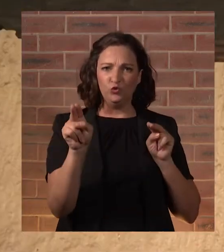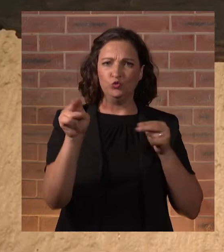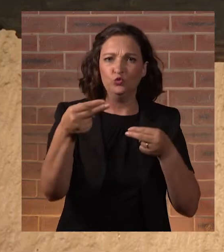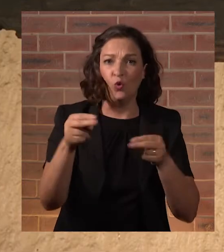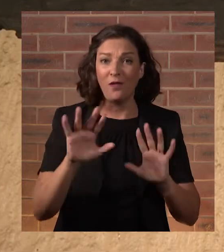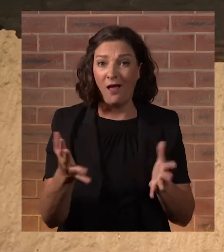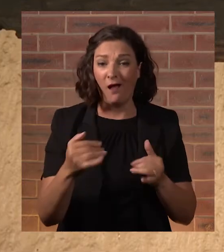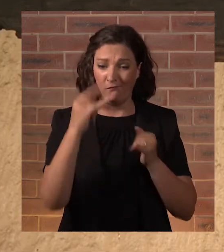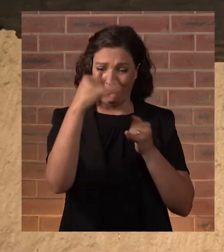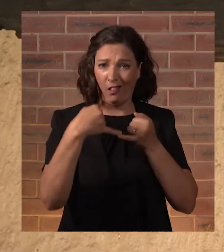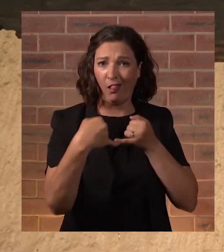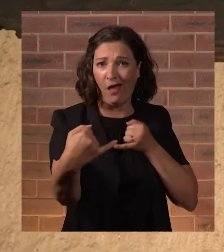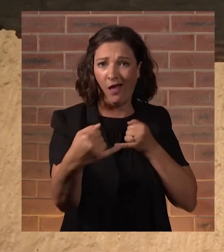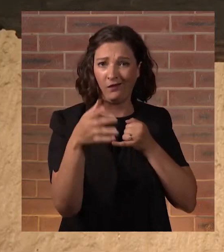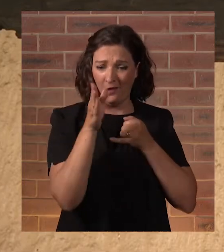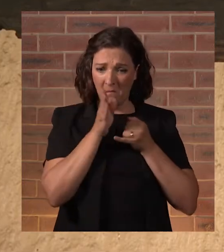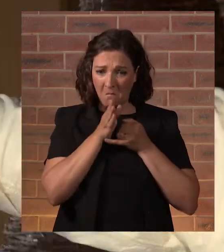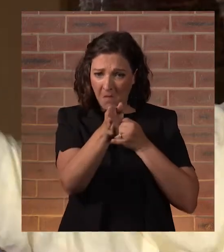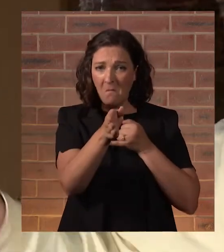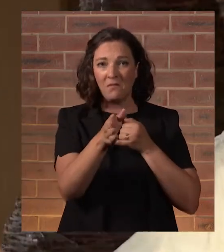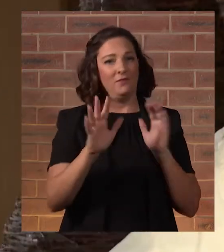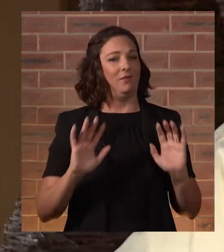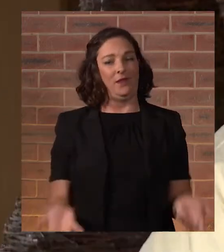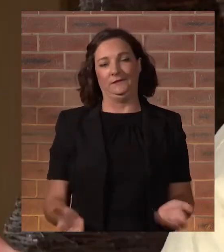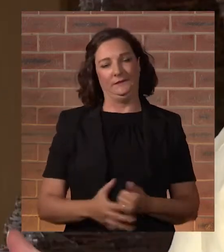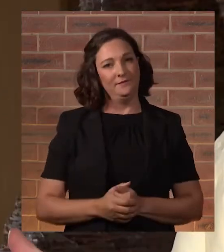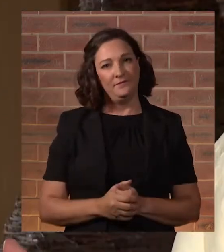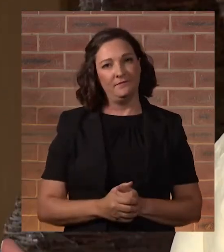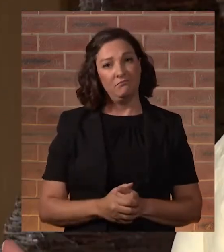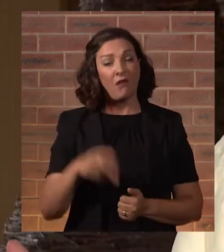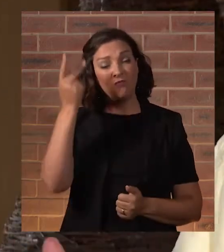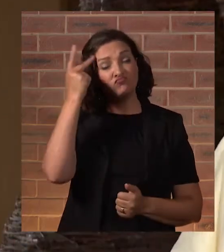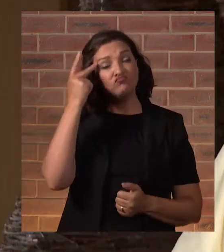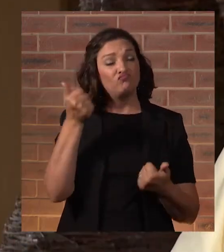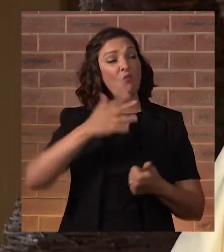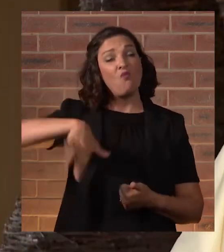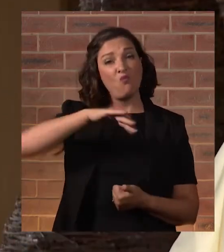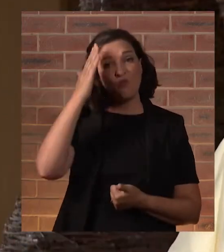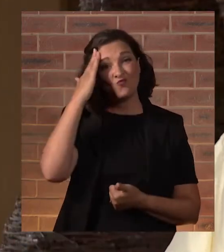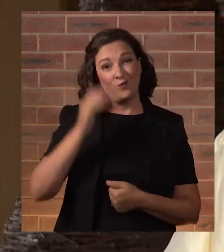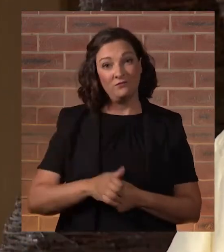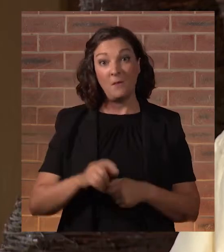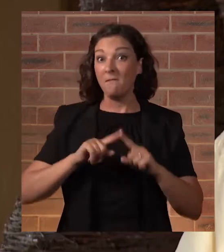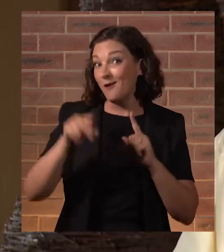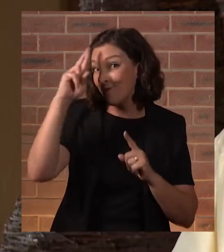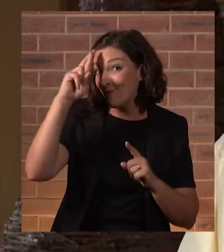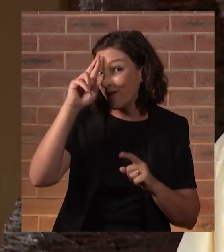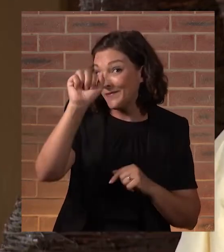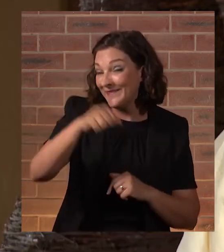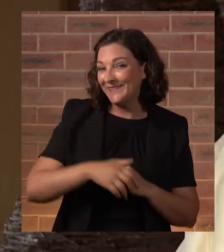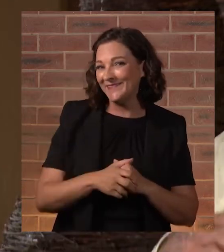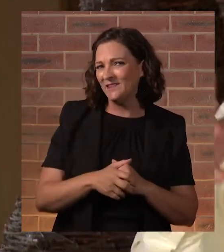two points is a straight line. Come on. That's common knowledge. But we need to remember that.